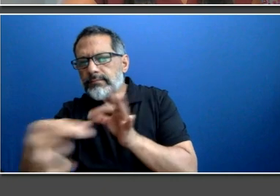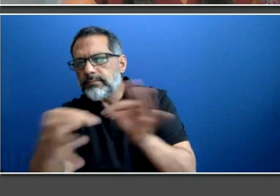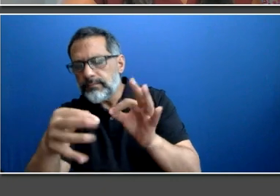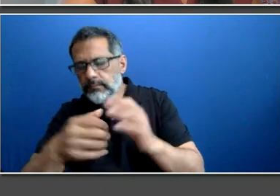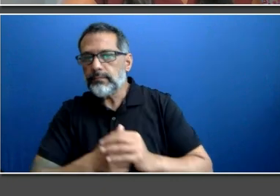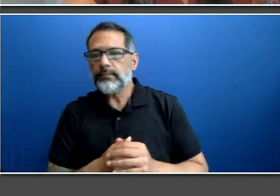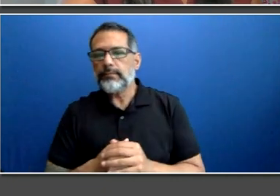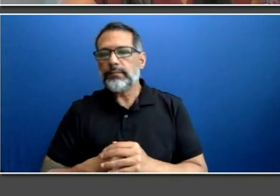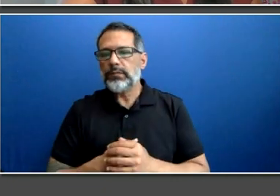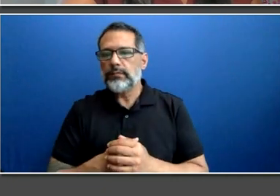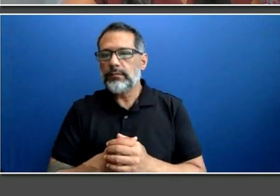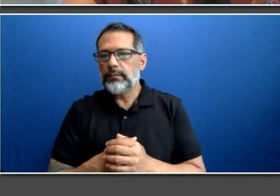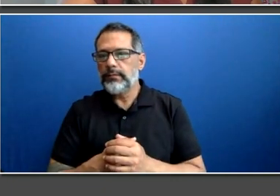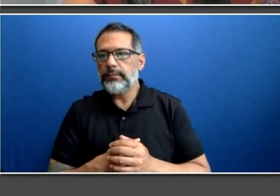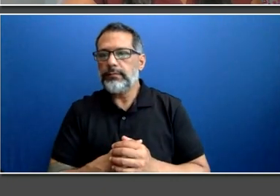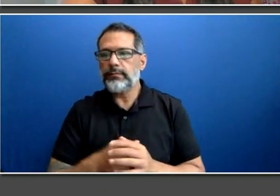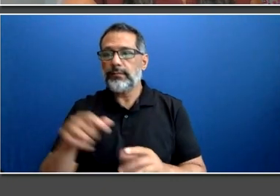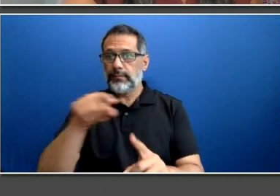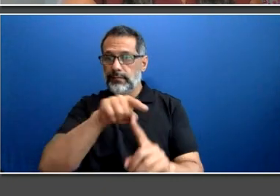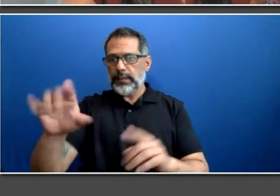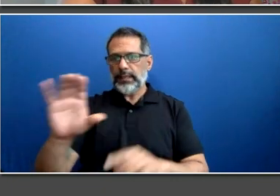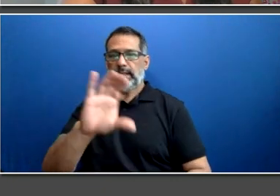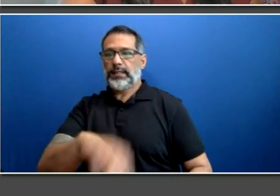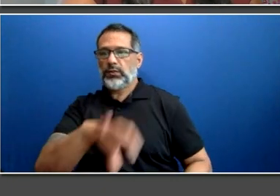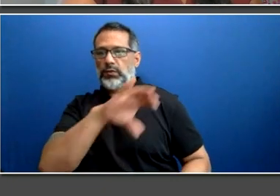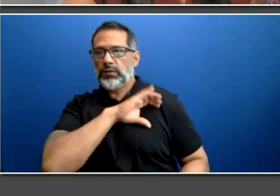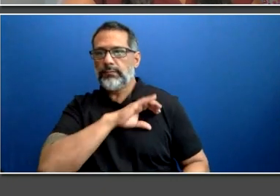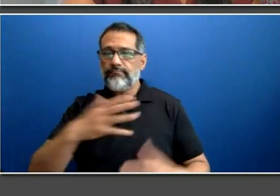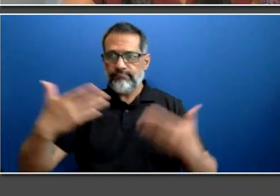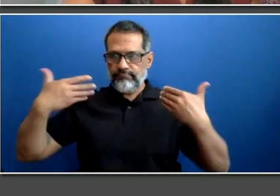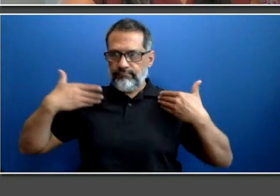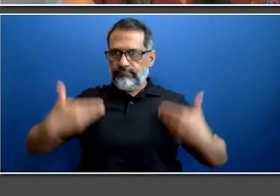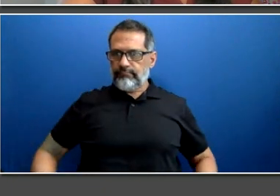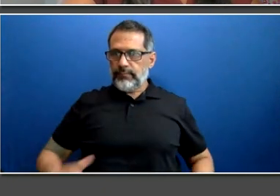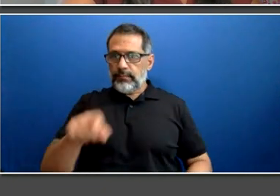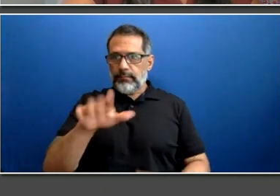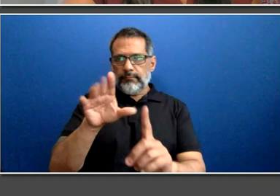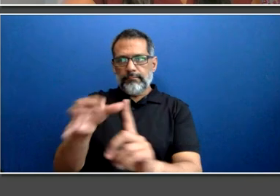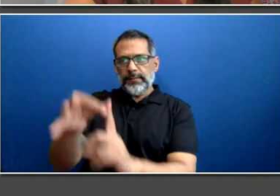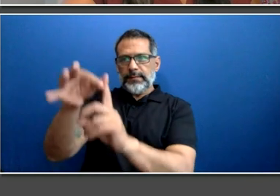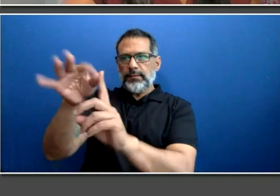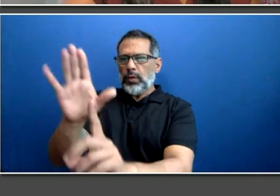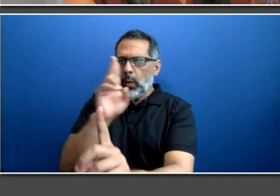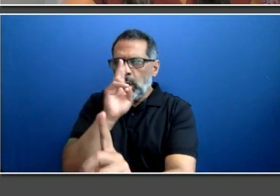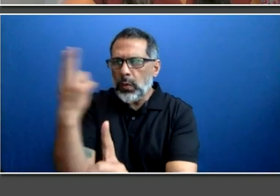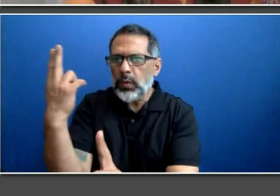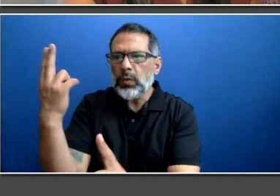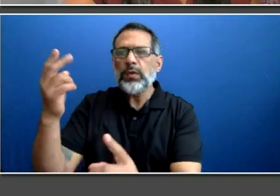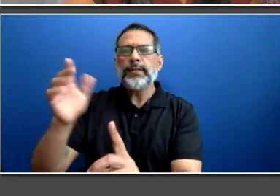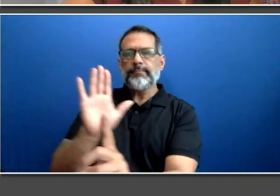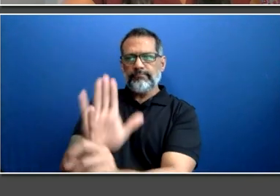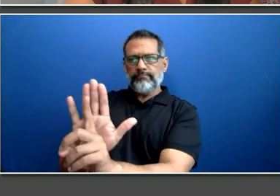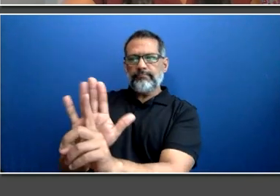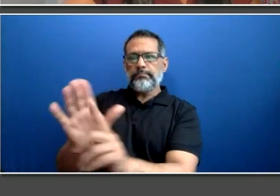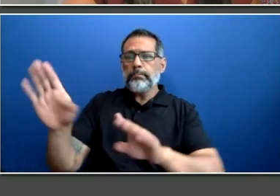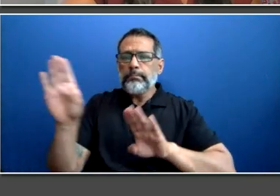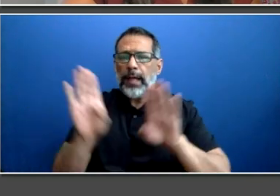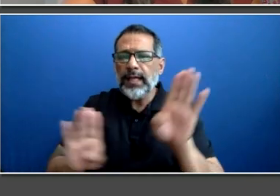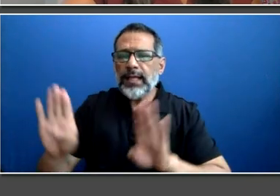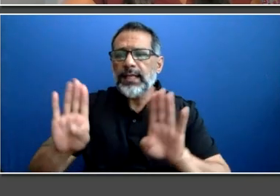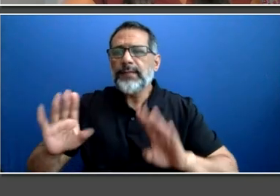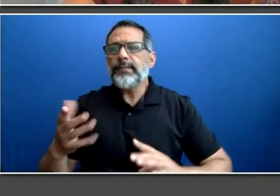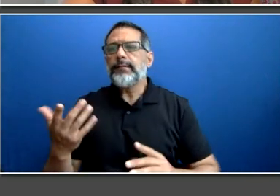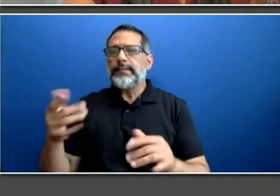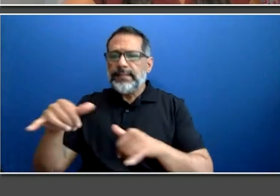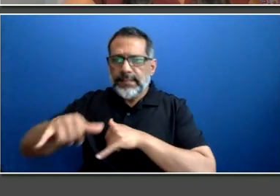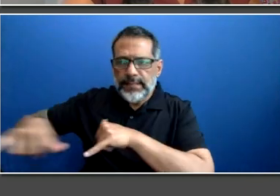Differences that are recognizable. In terms of inclusion, those are behaviors and social norms that ensure that people feel